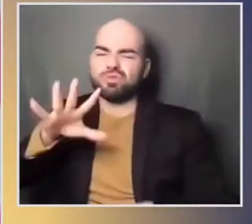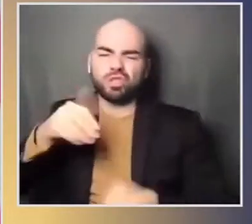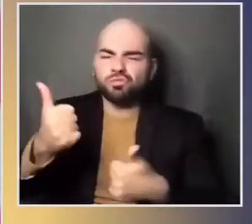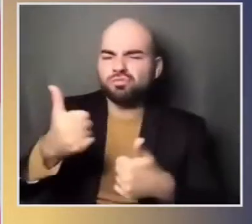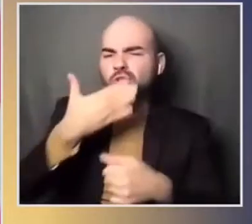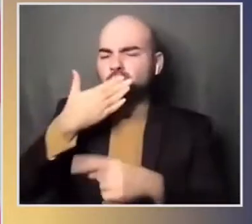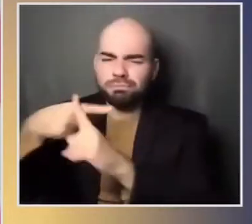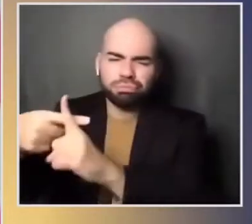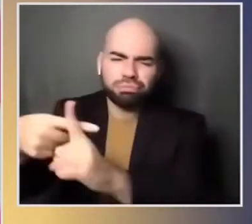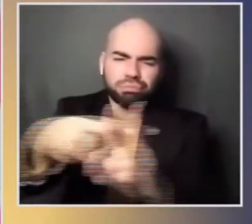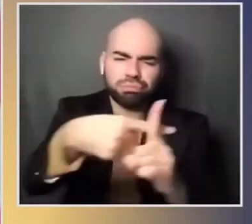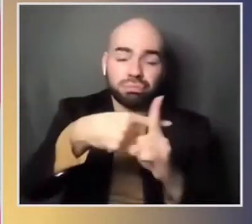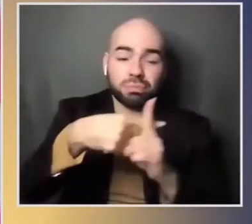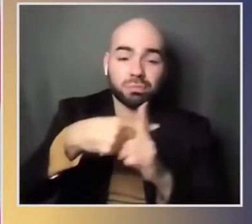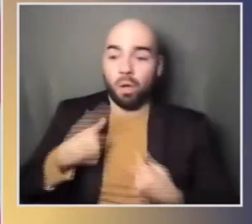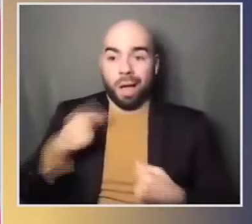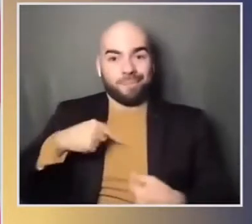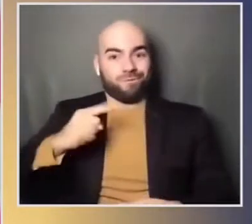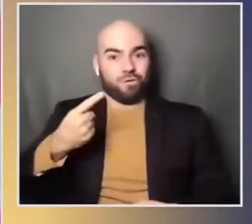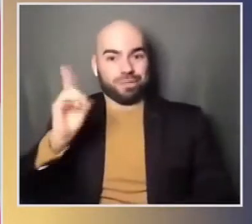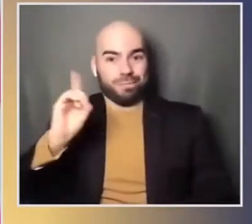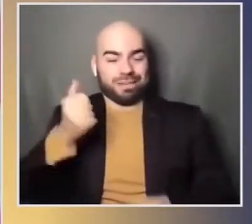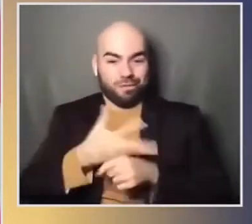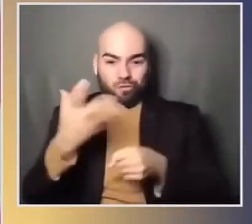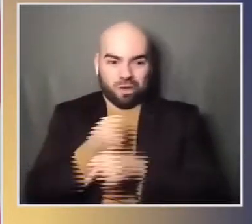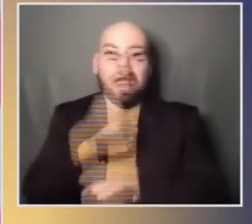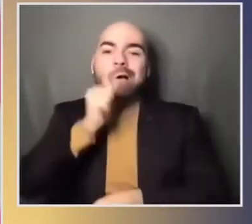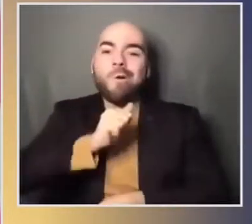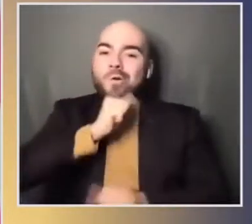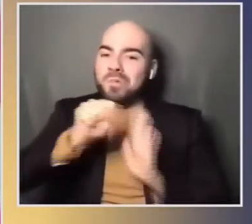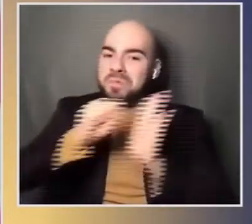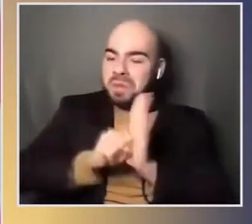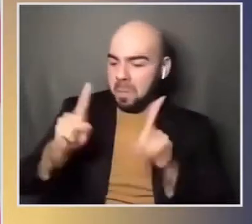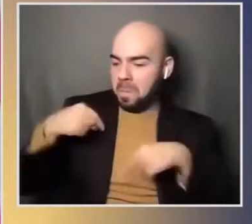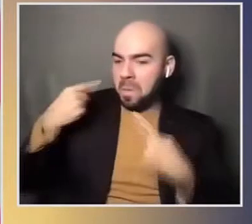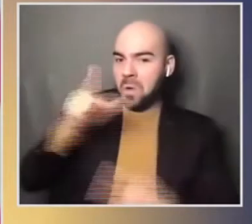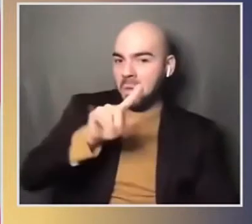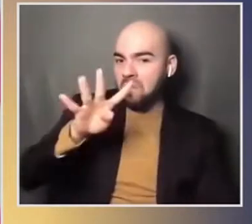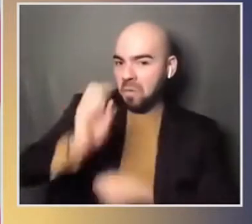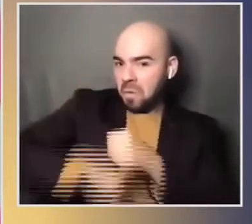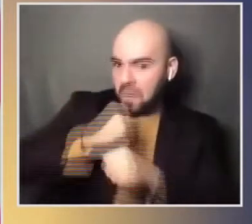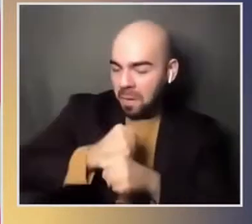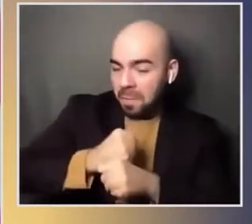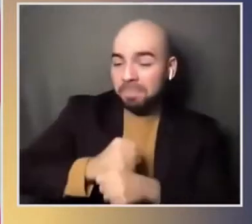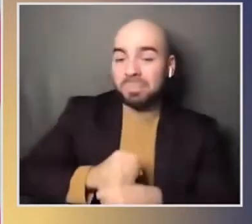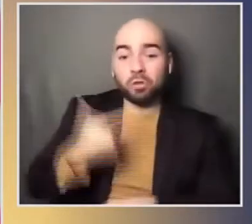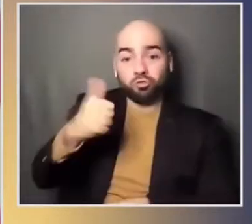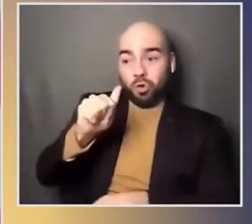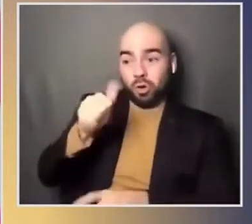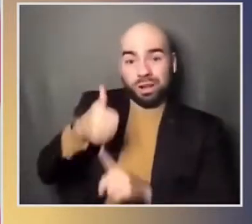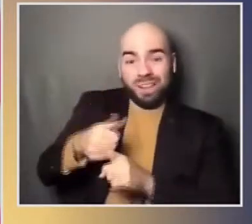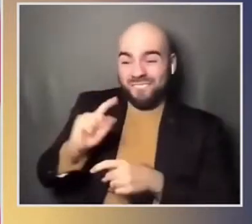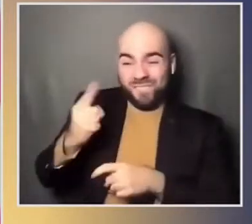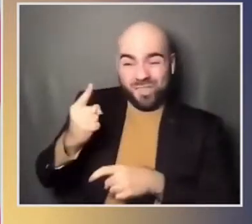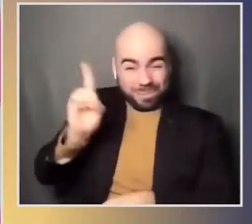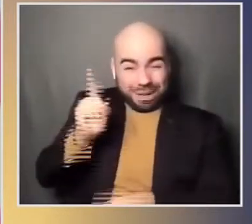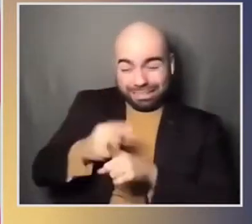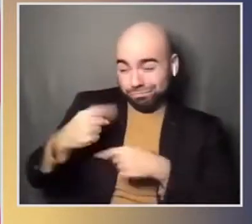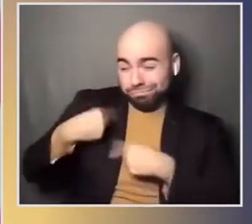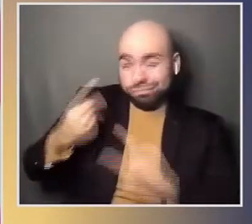and blamed them for the colonial virus pandemic but some analysts have suggested that